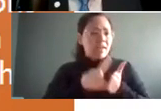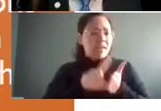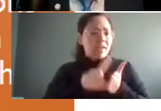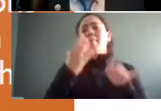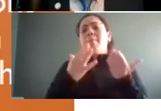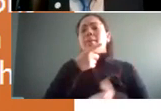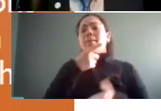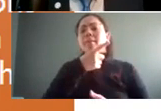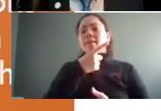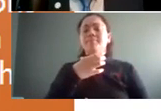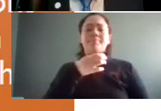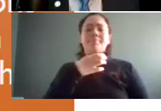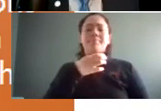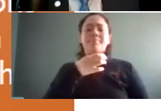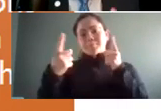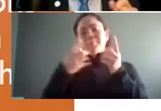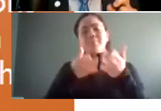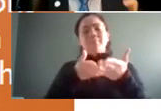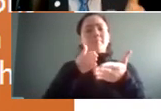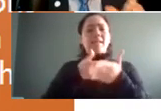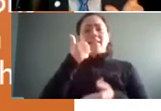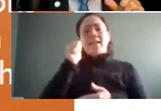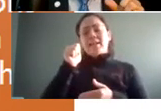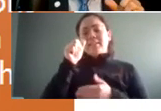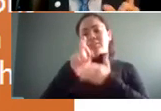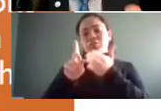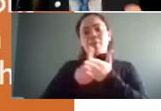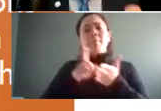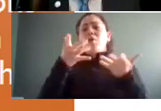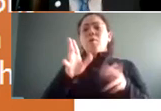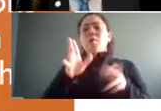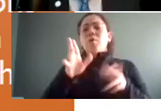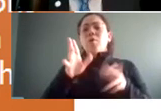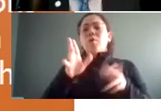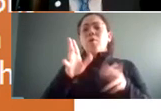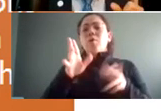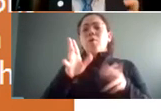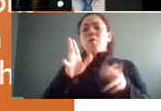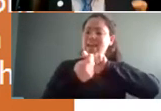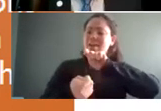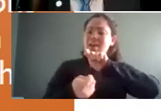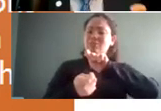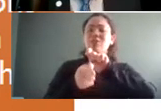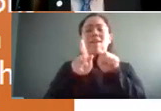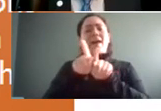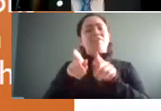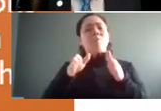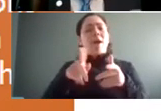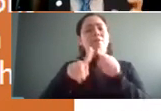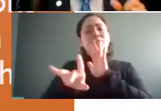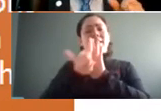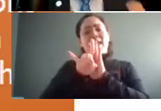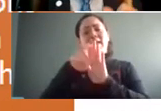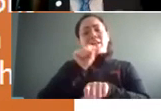opposed discrimination okay you do not want to use that as the criteria for selecting employees for a layoff